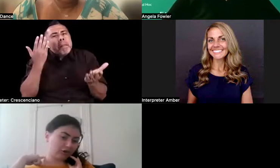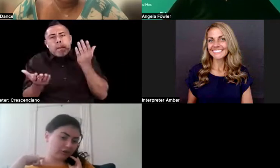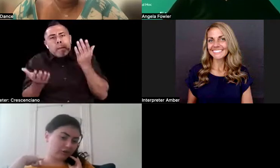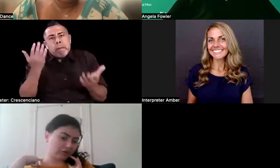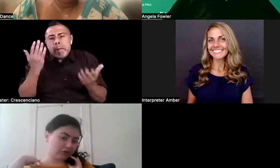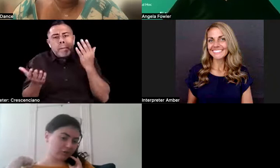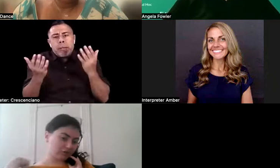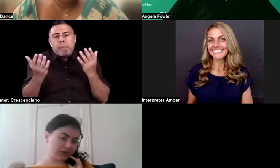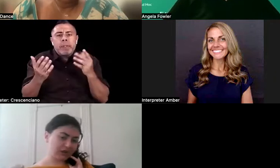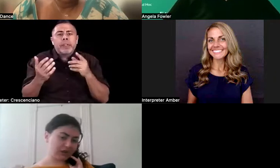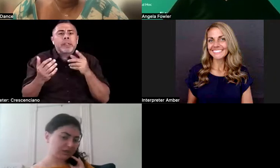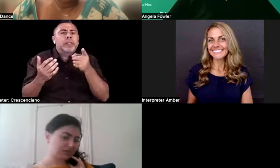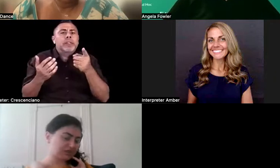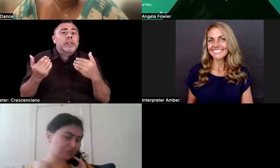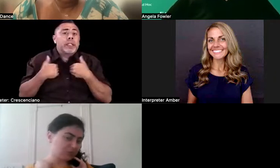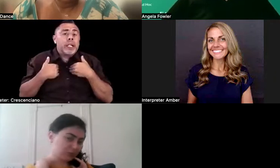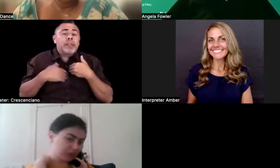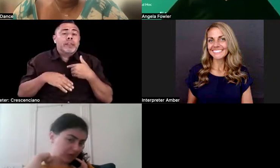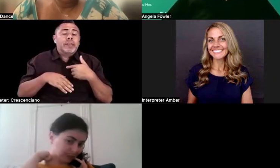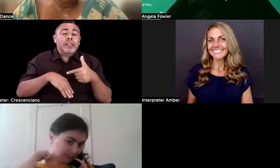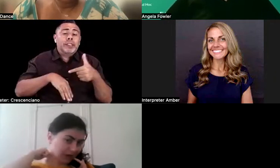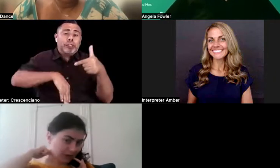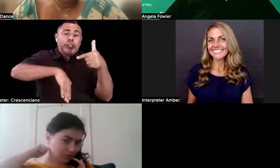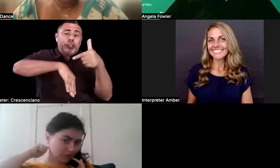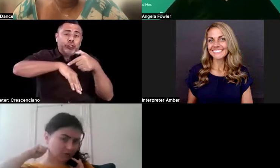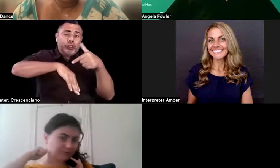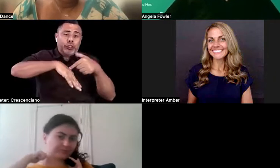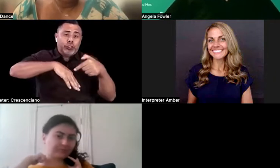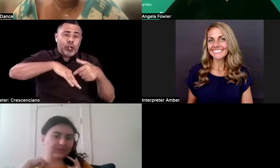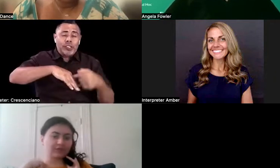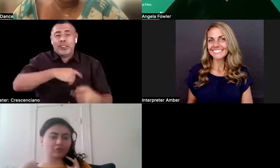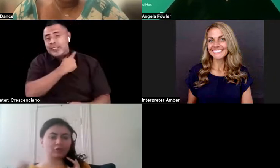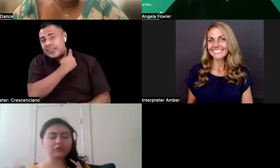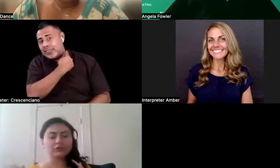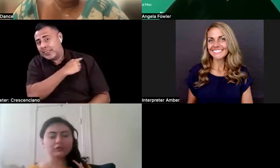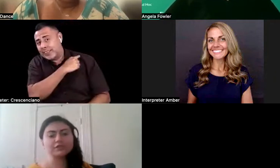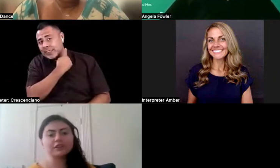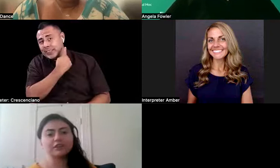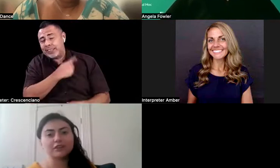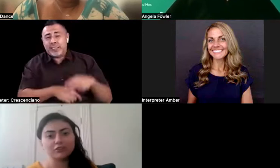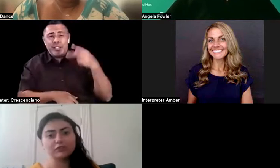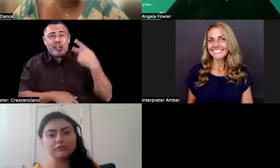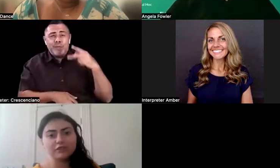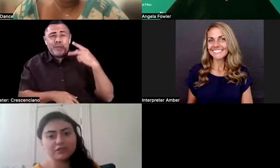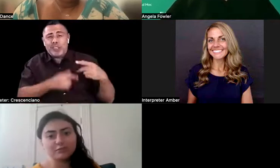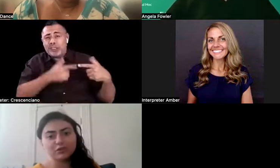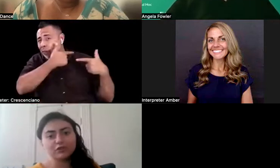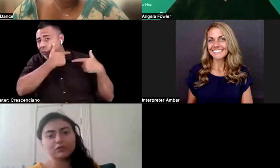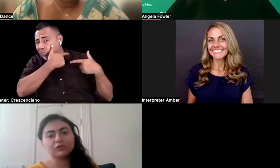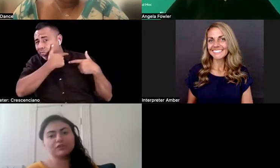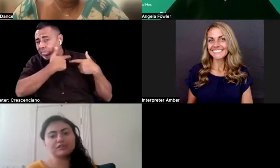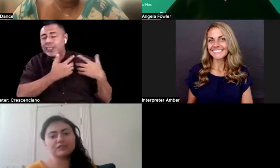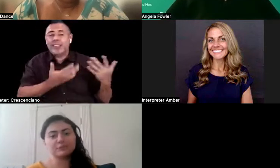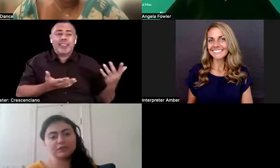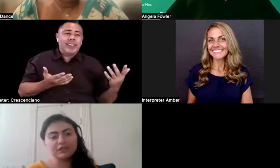in your neck that's bruised up now, and all of a sudden, your invisible